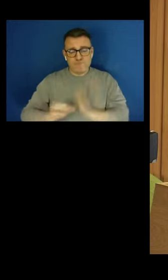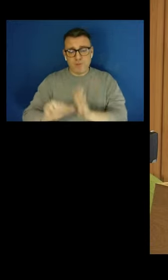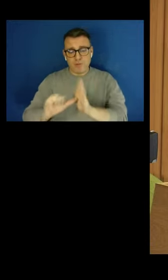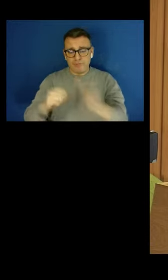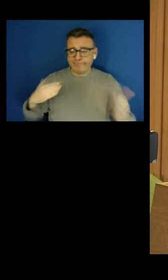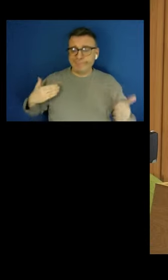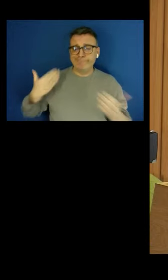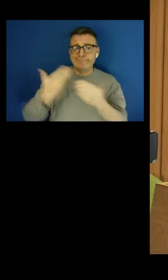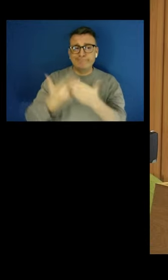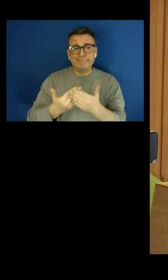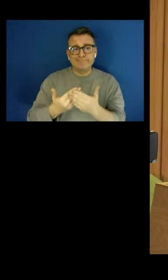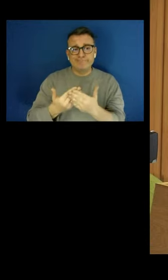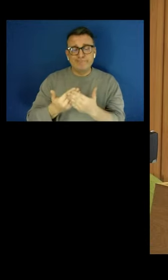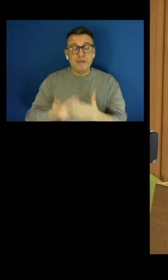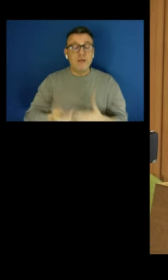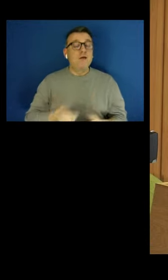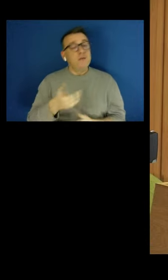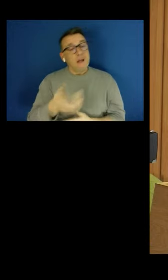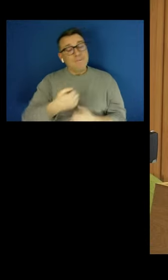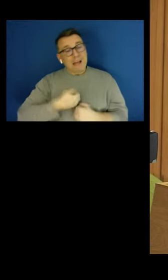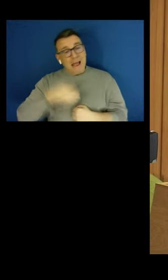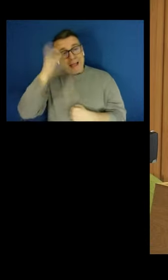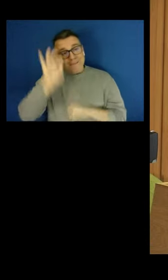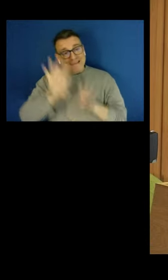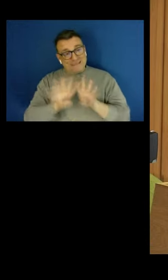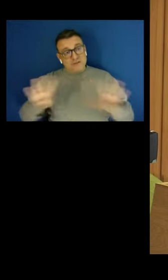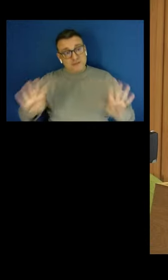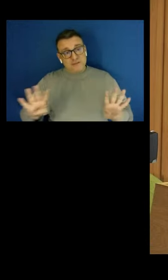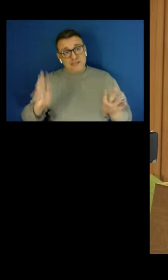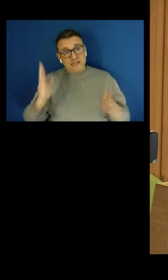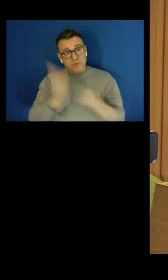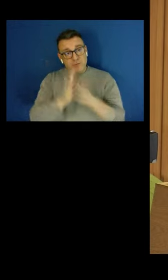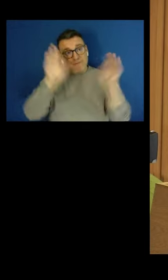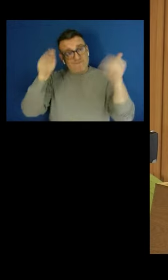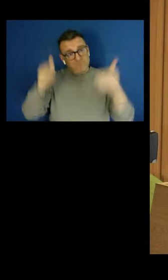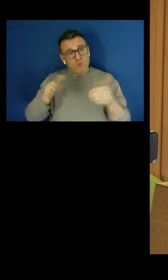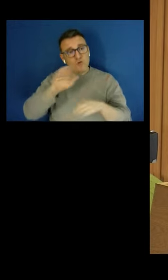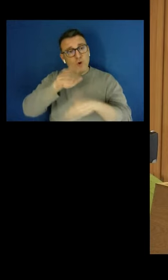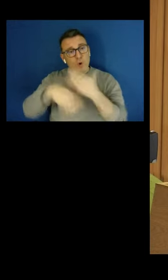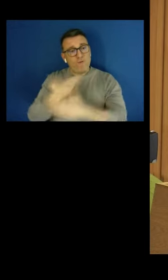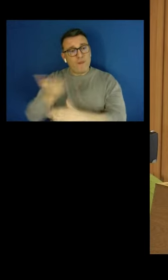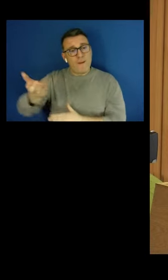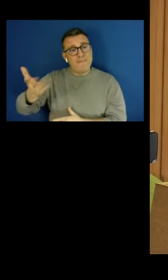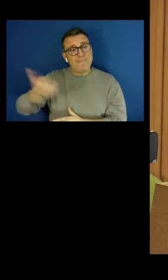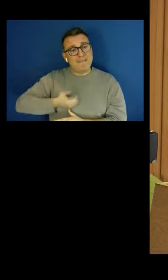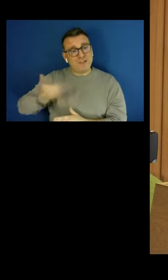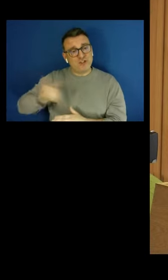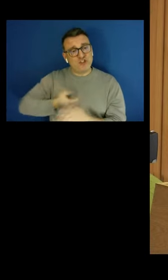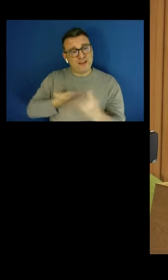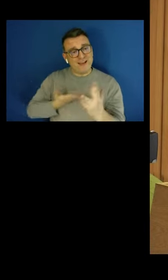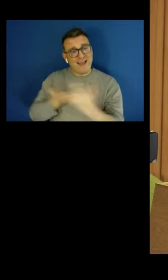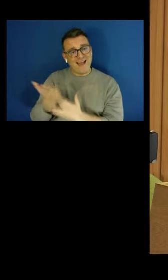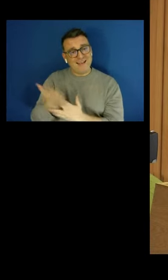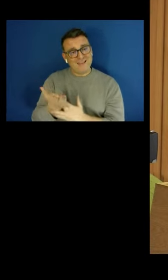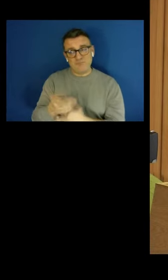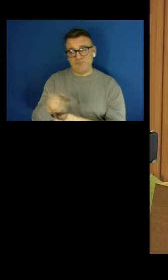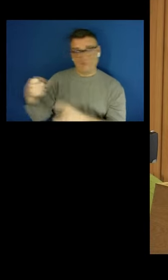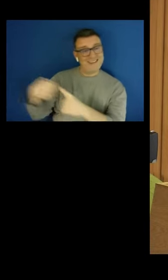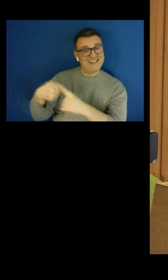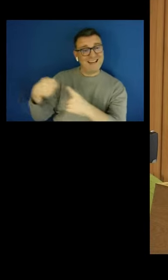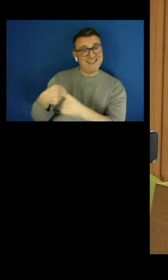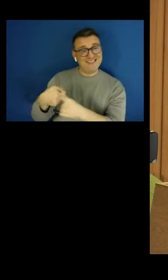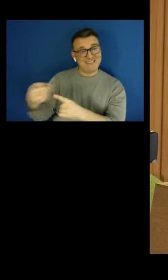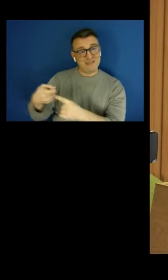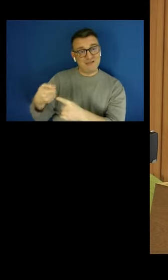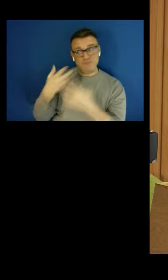committee, as I've said, takes a particular interest in pension access, which featured in Kirsten's research. Last year we